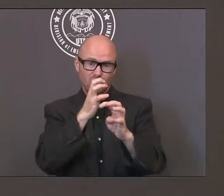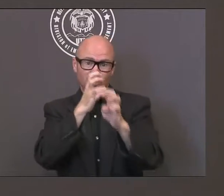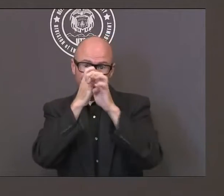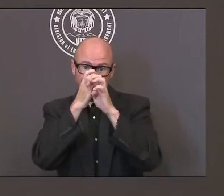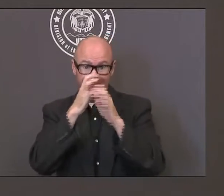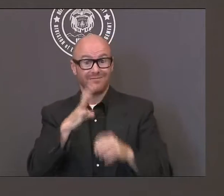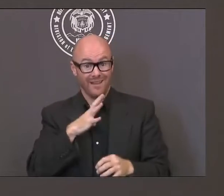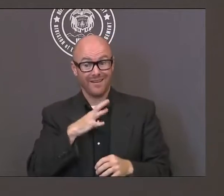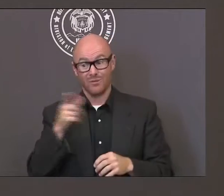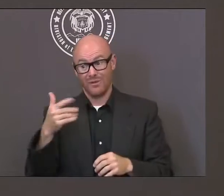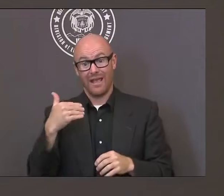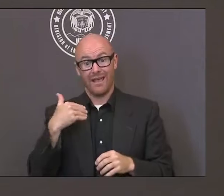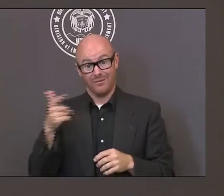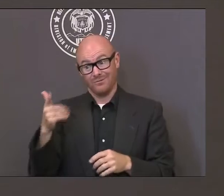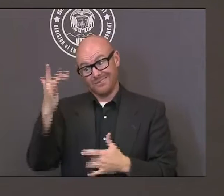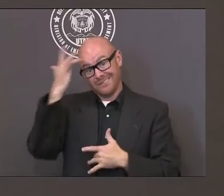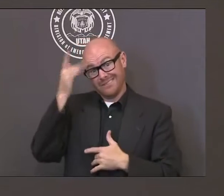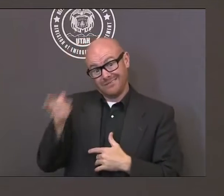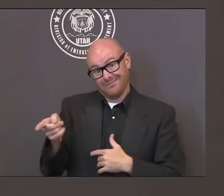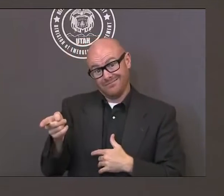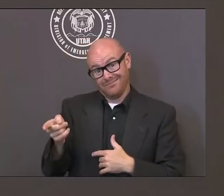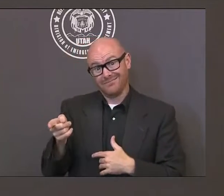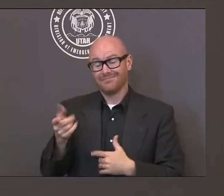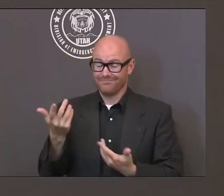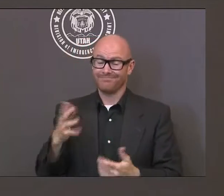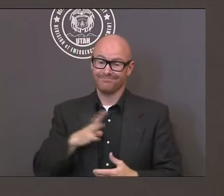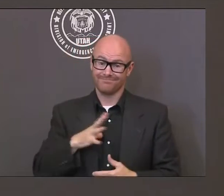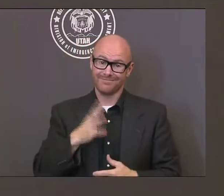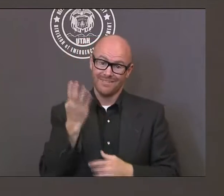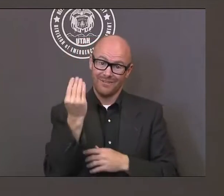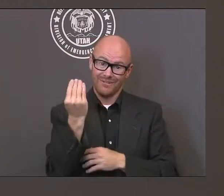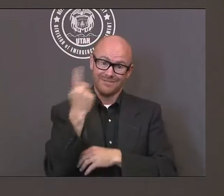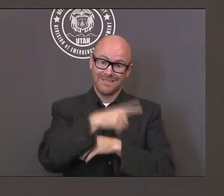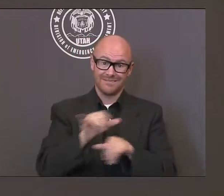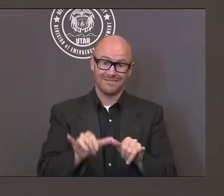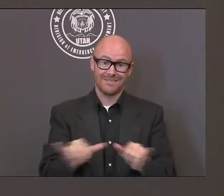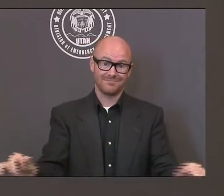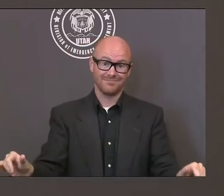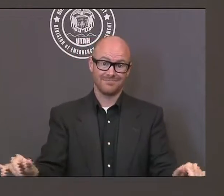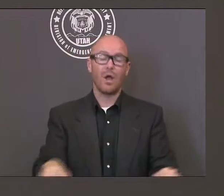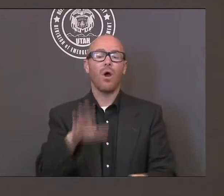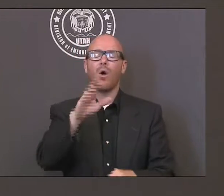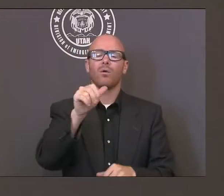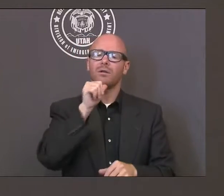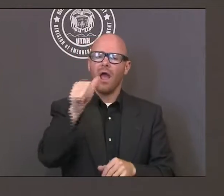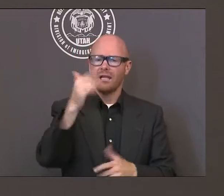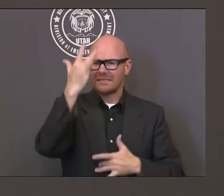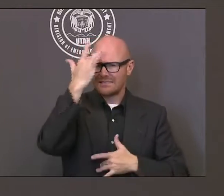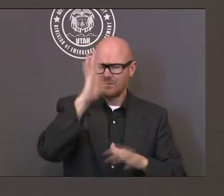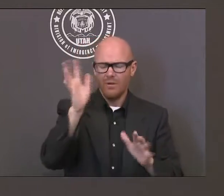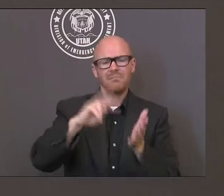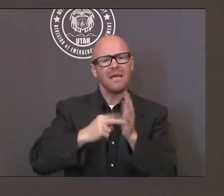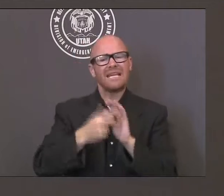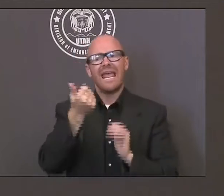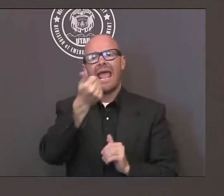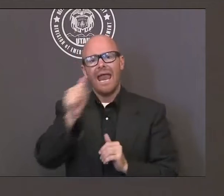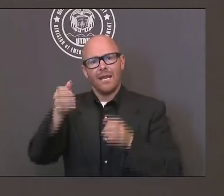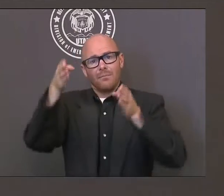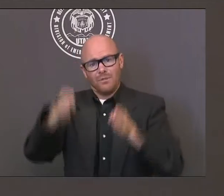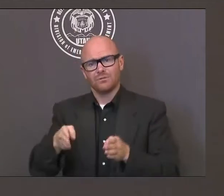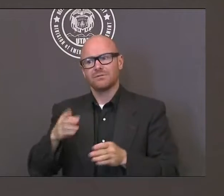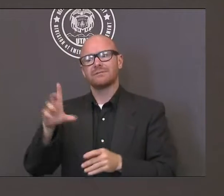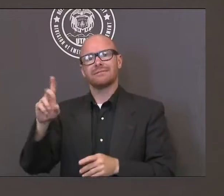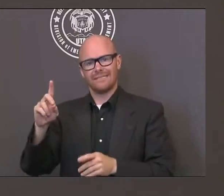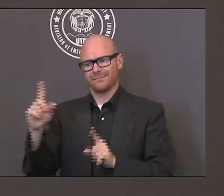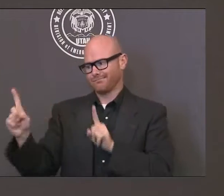which is um the traditional quarantine where anybody who has come into close contact with a confirmed case does have to stay